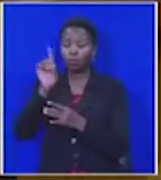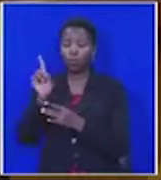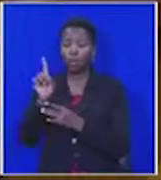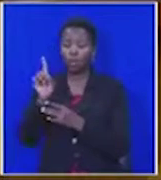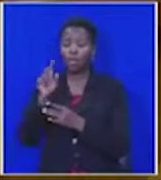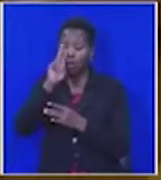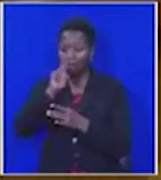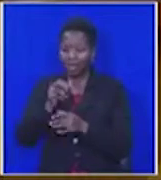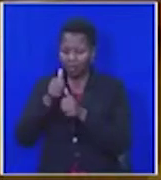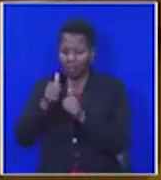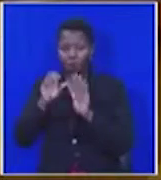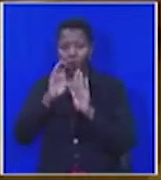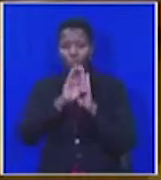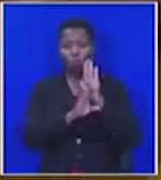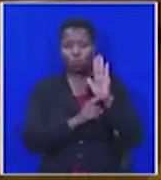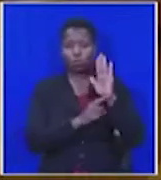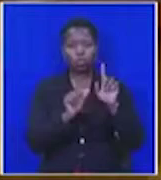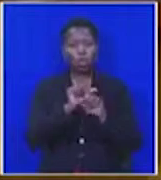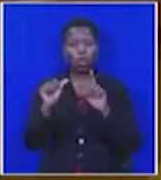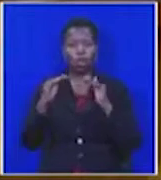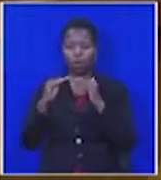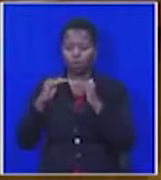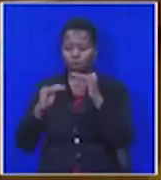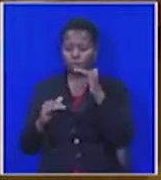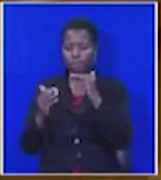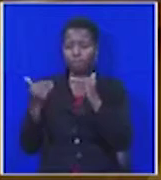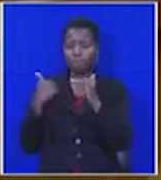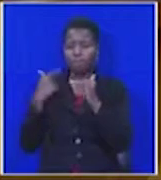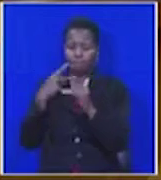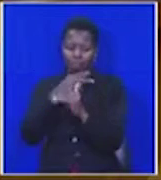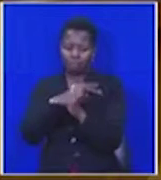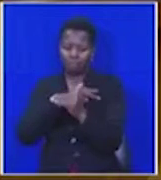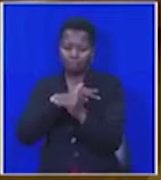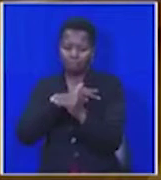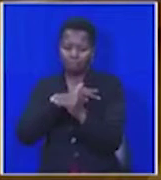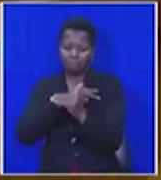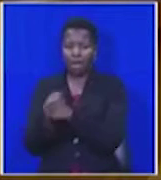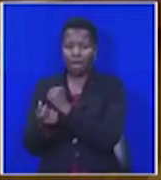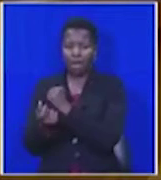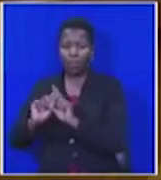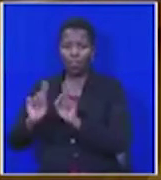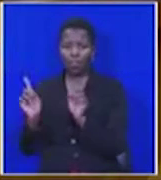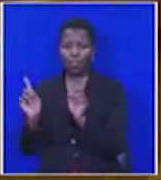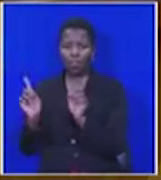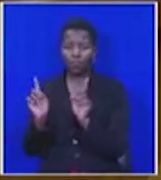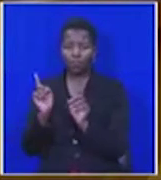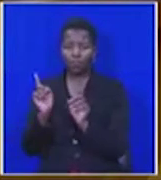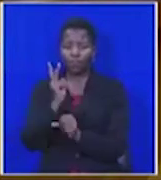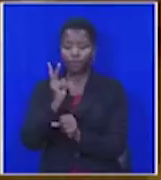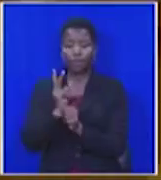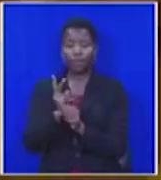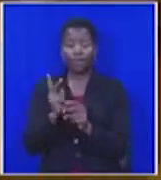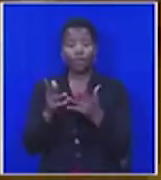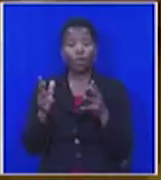order over an unjust security state disorder. And perhaps even more importantly,